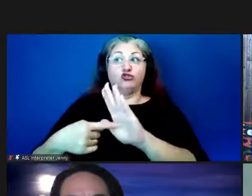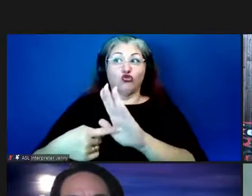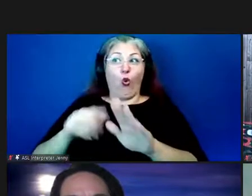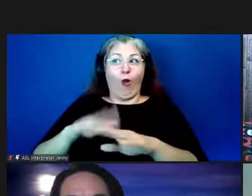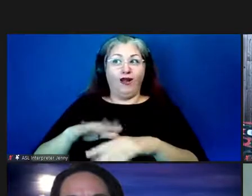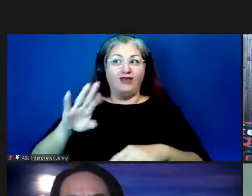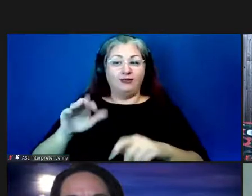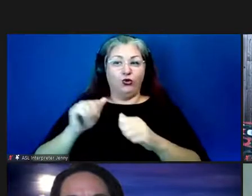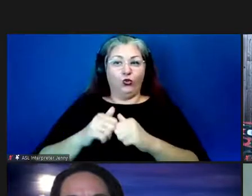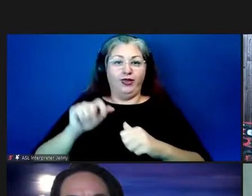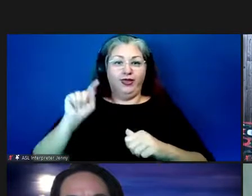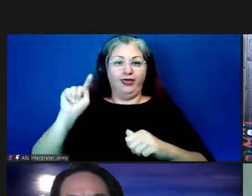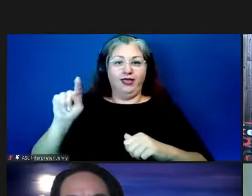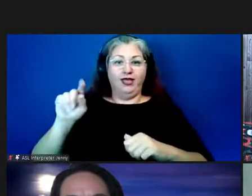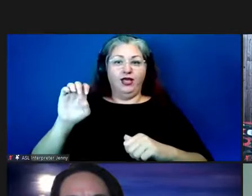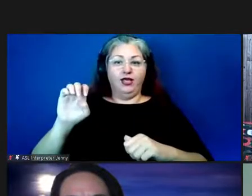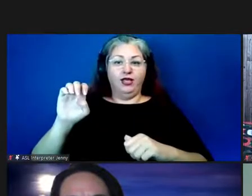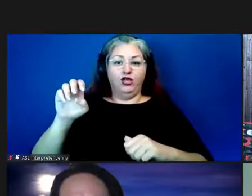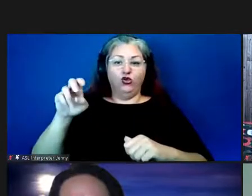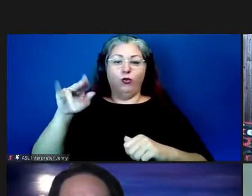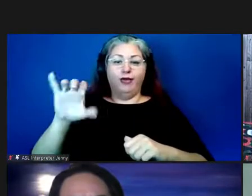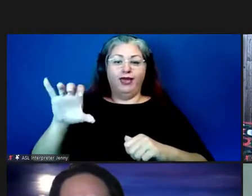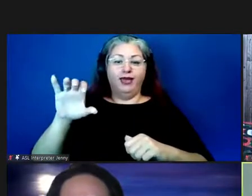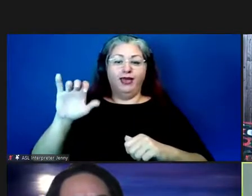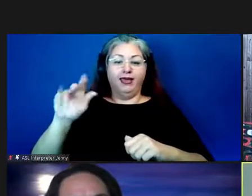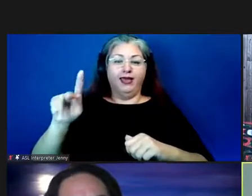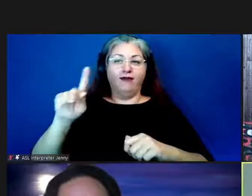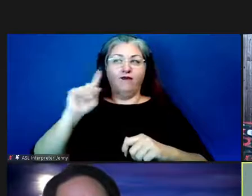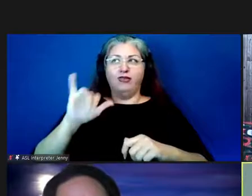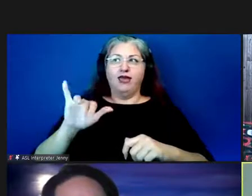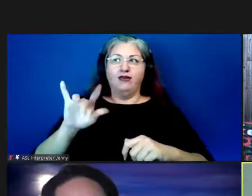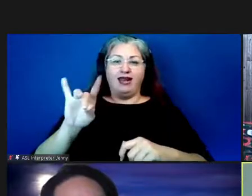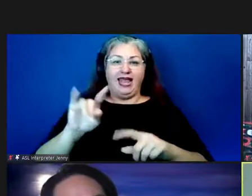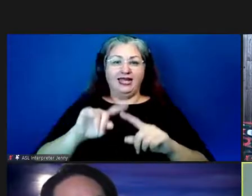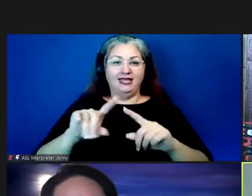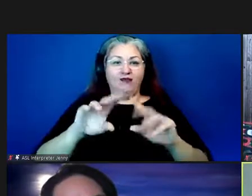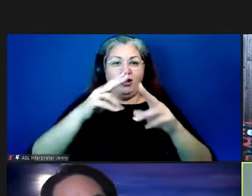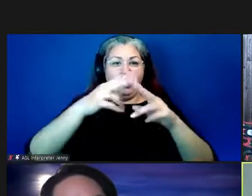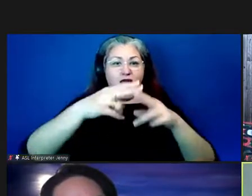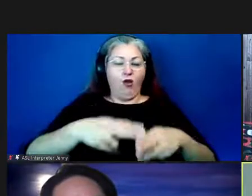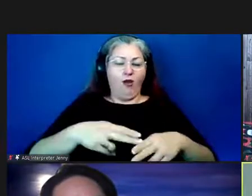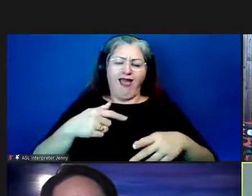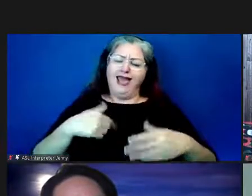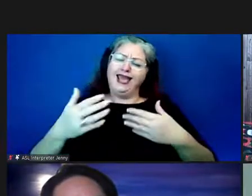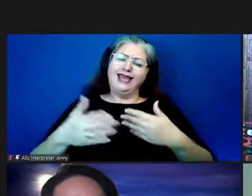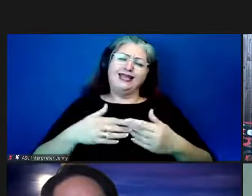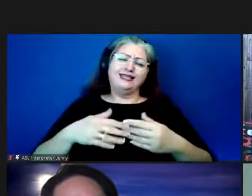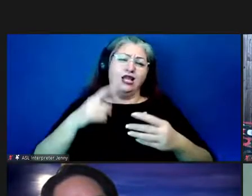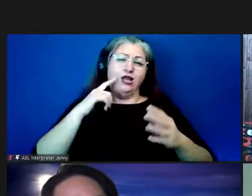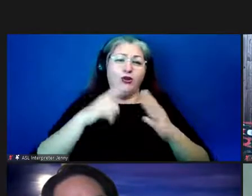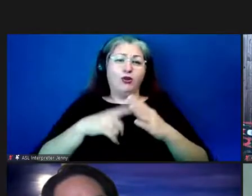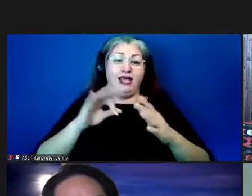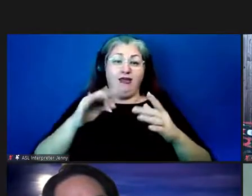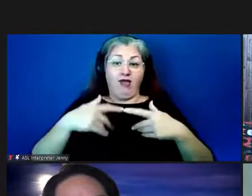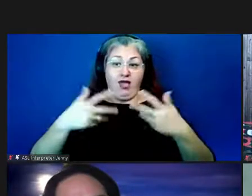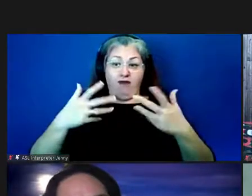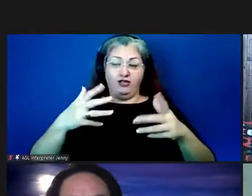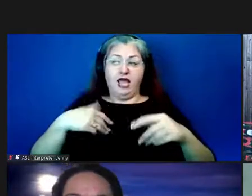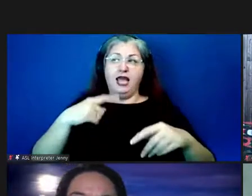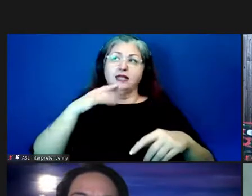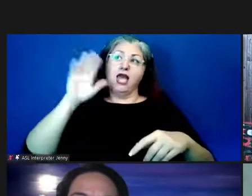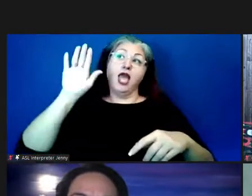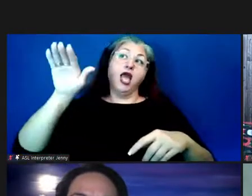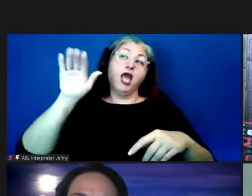facebook with ubic examples for these 80 80 categories and i could easily see if i do that and say